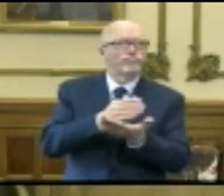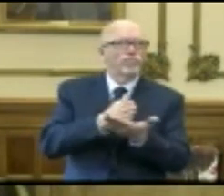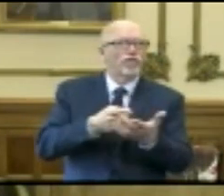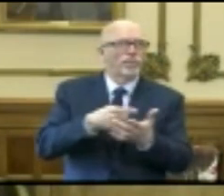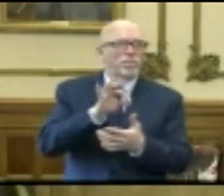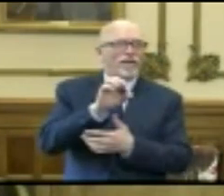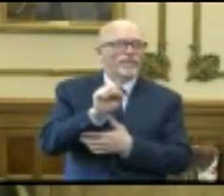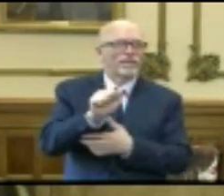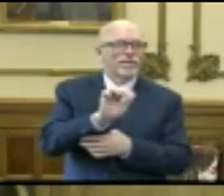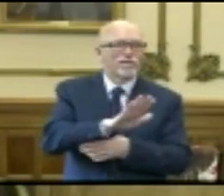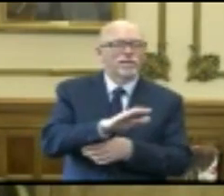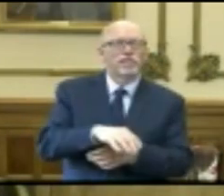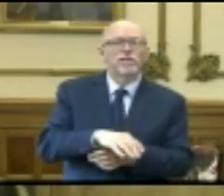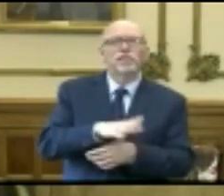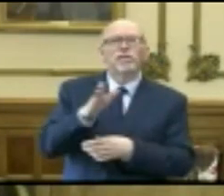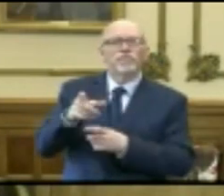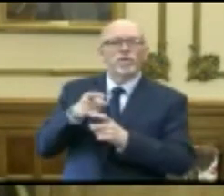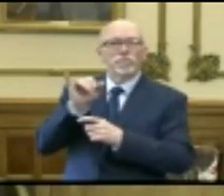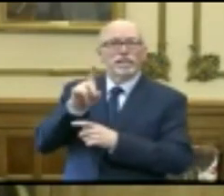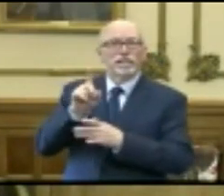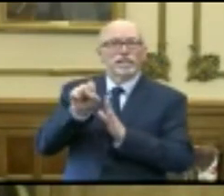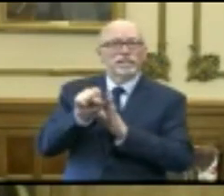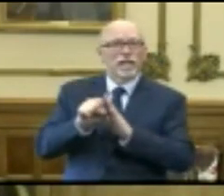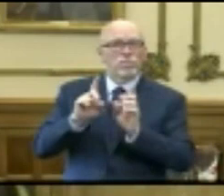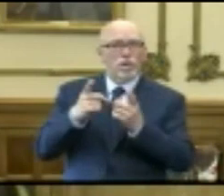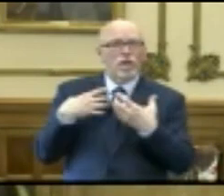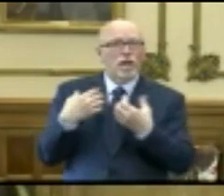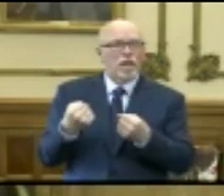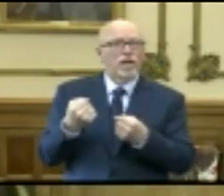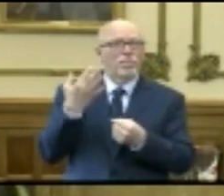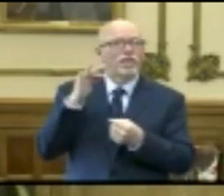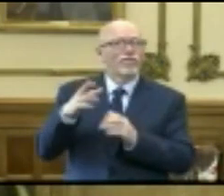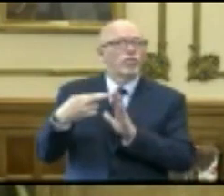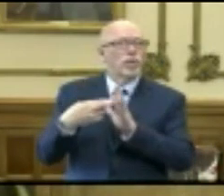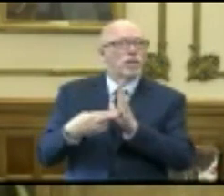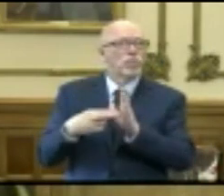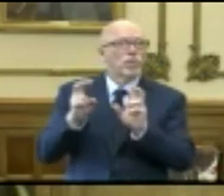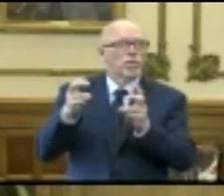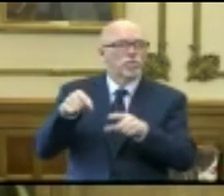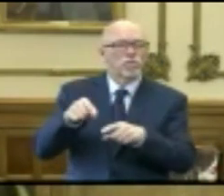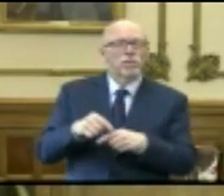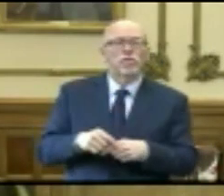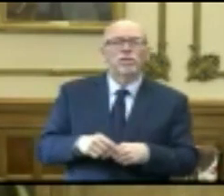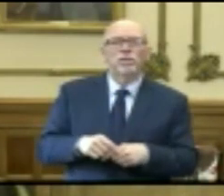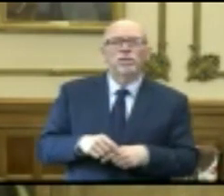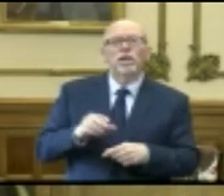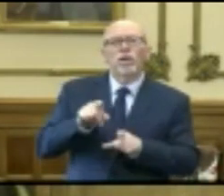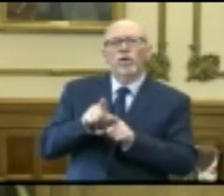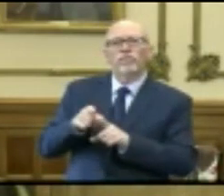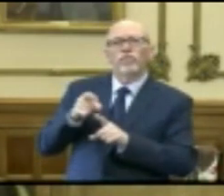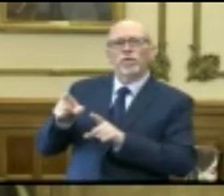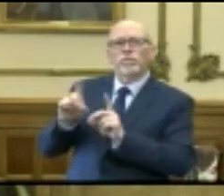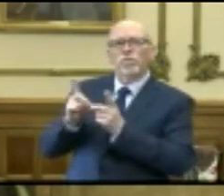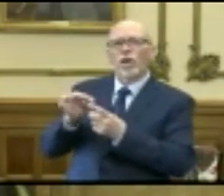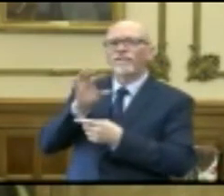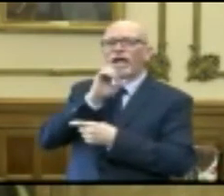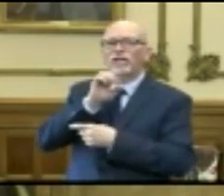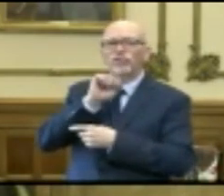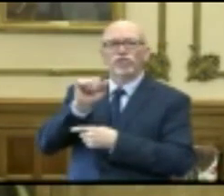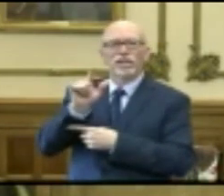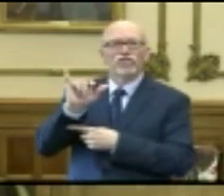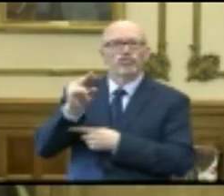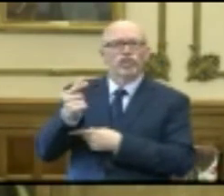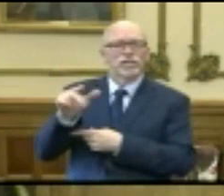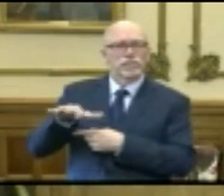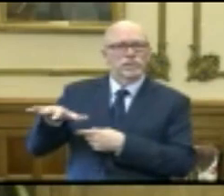from FSSA and then from the Indiana State Department of Health because of the regulatory side and also from our Department of Aging here in the state